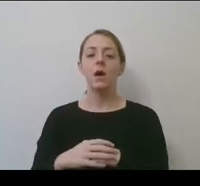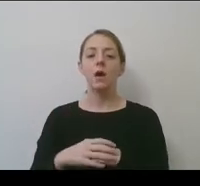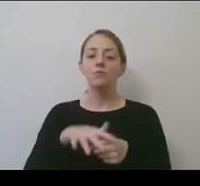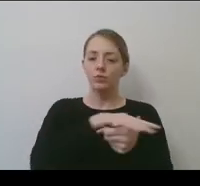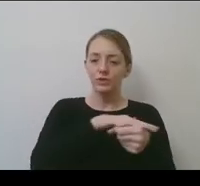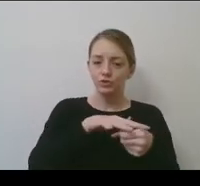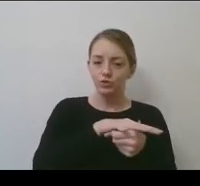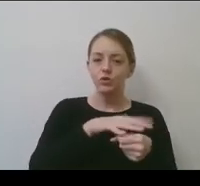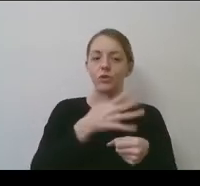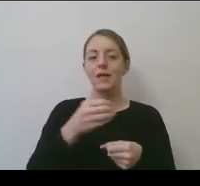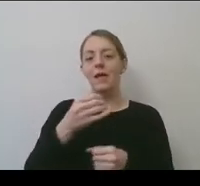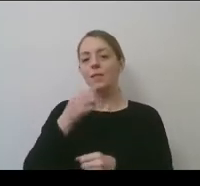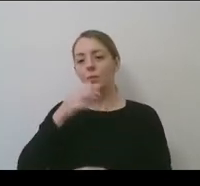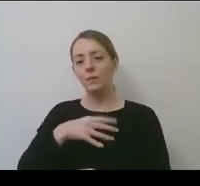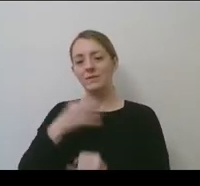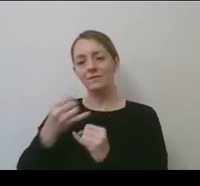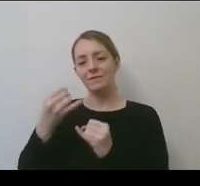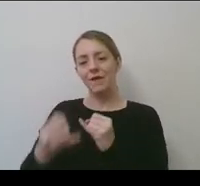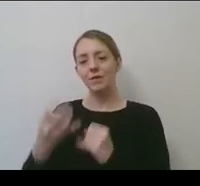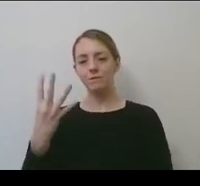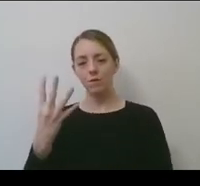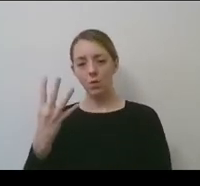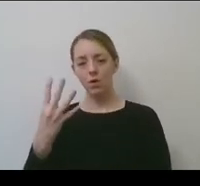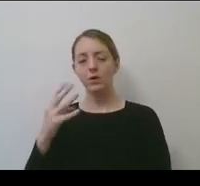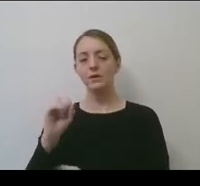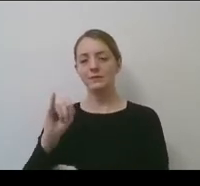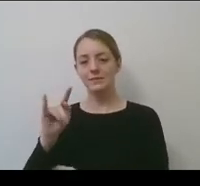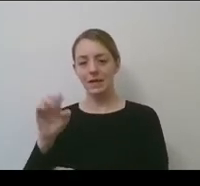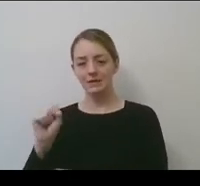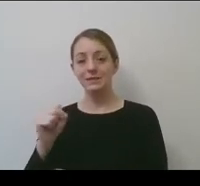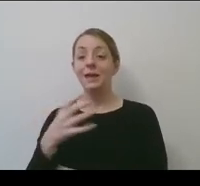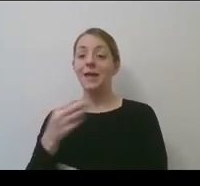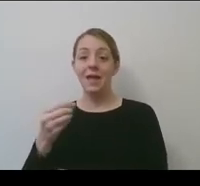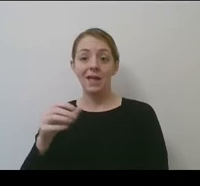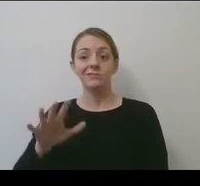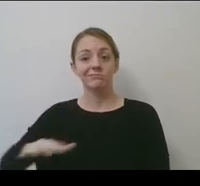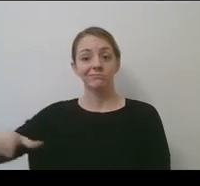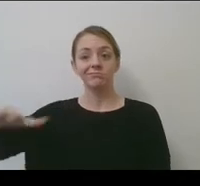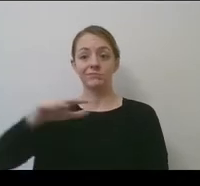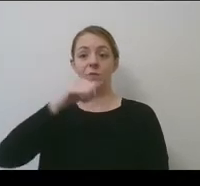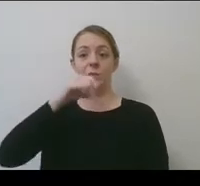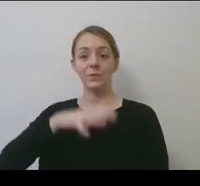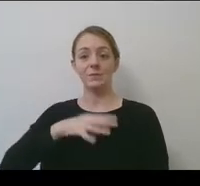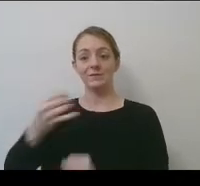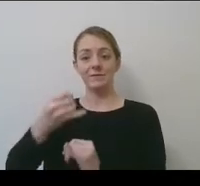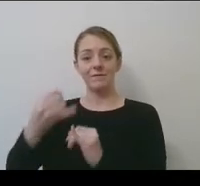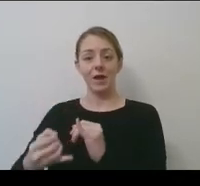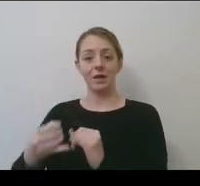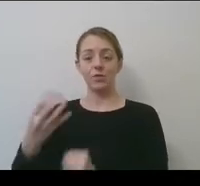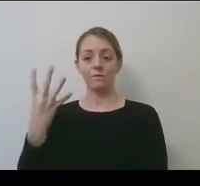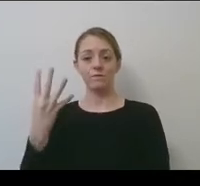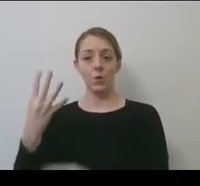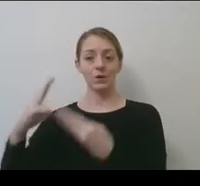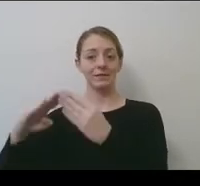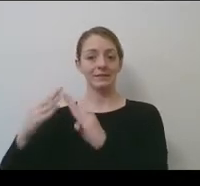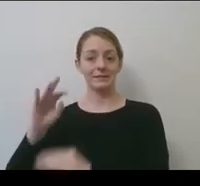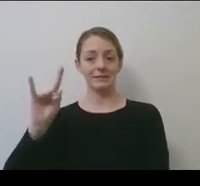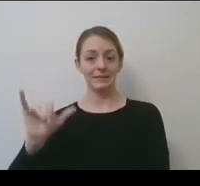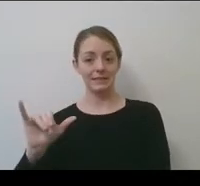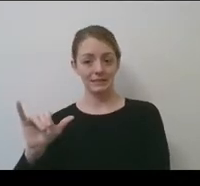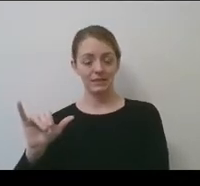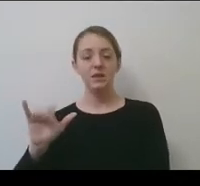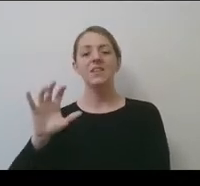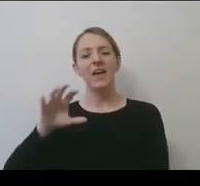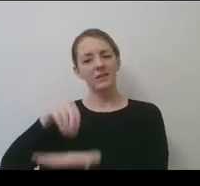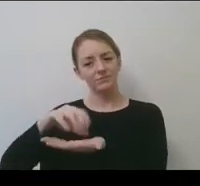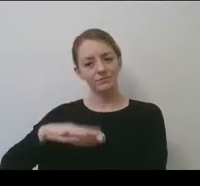women's final four sites and throughout the women's final four city. That was also noted in the report and, um, it was an